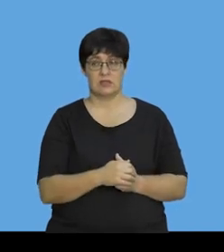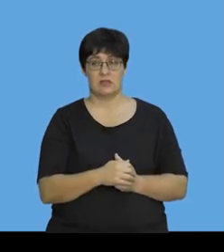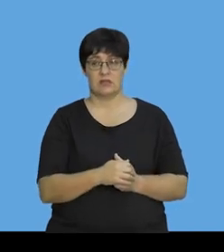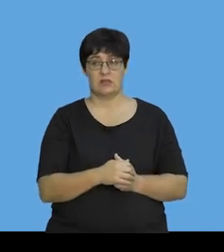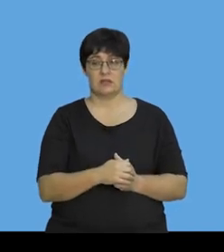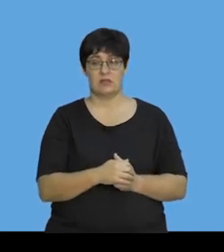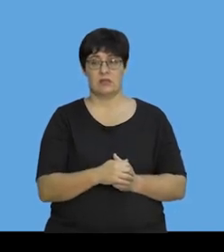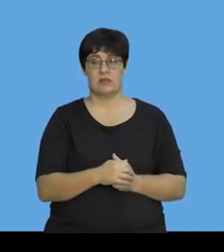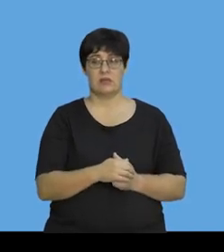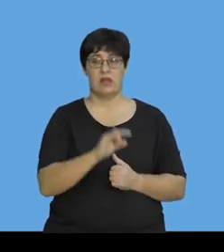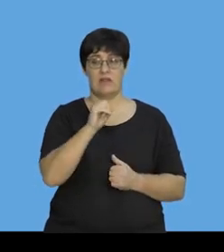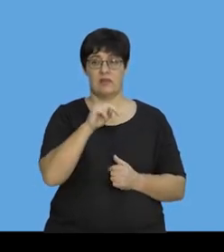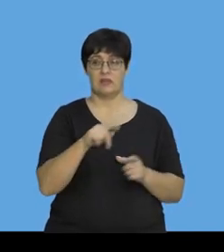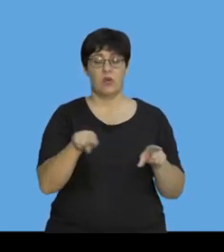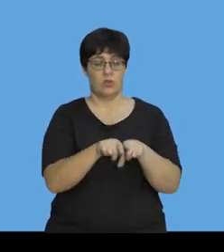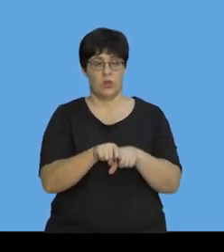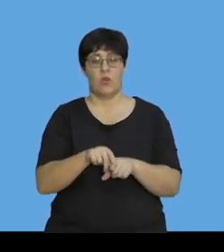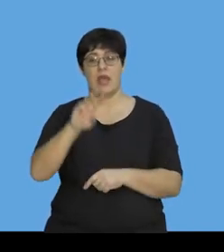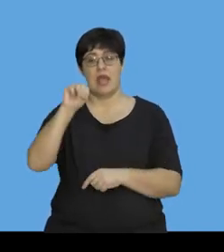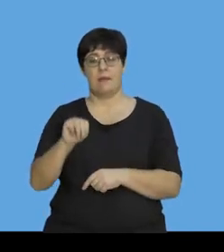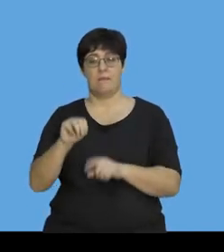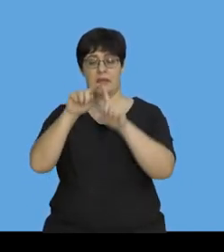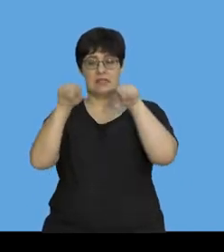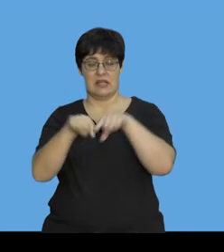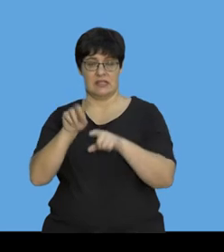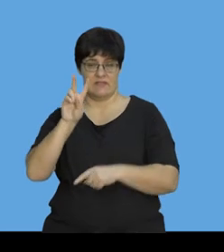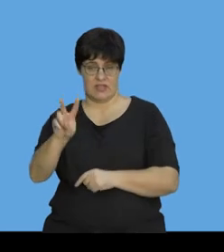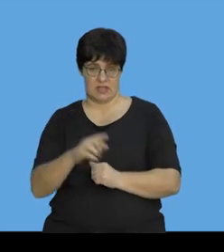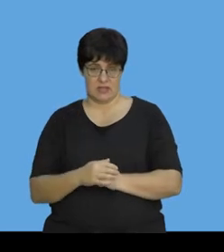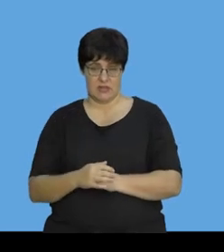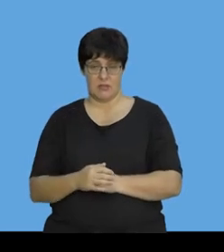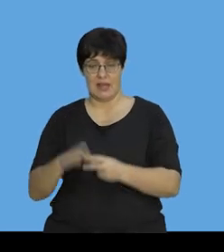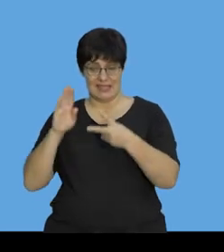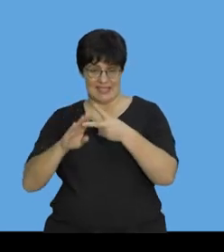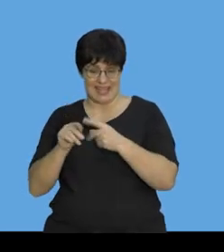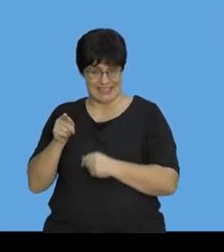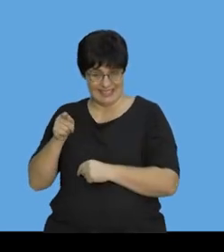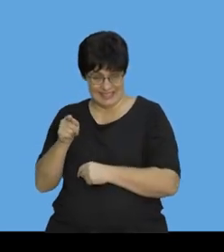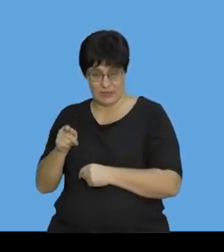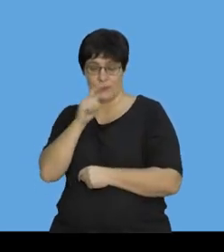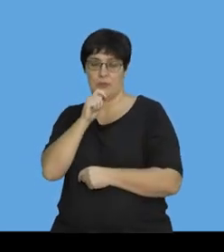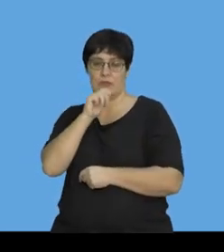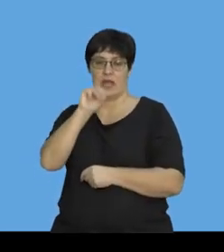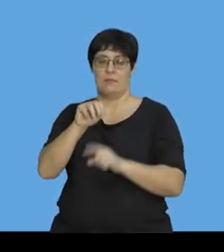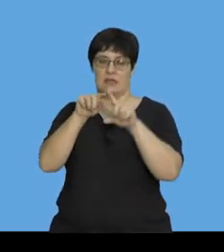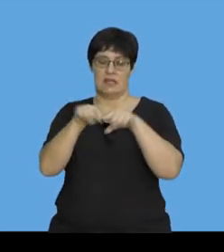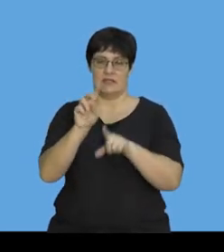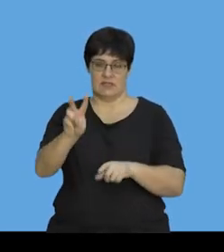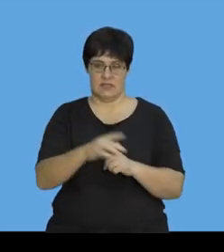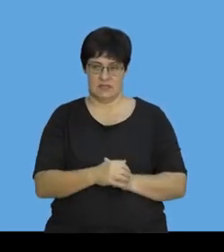is remember that impulse is M delta V. So, I'm using the second part of this equation.